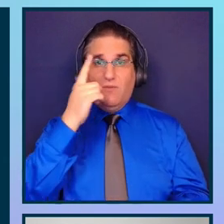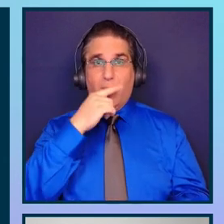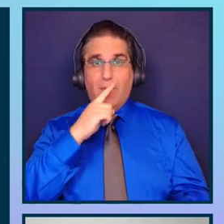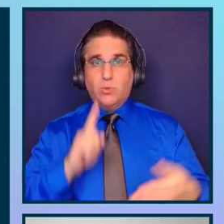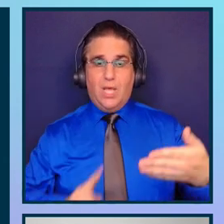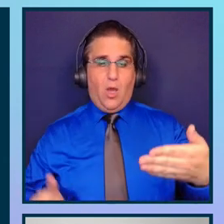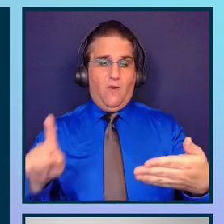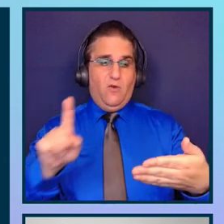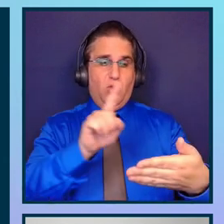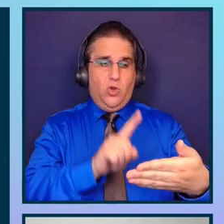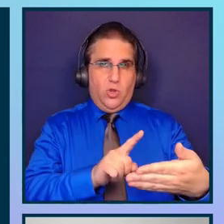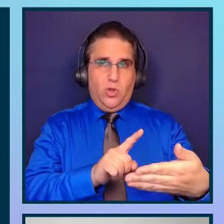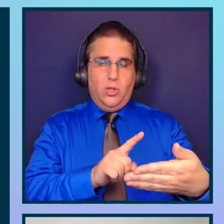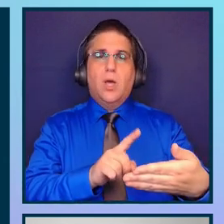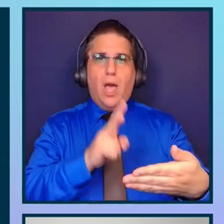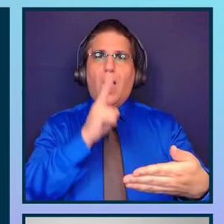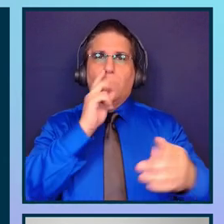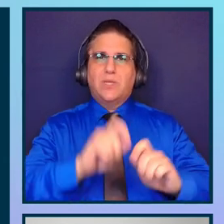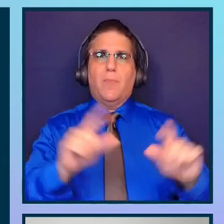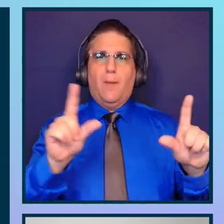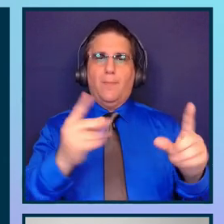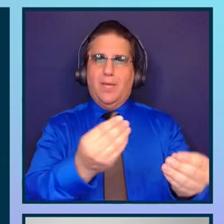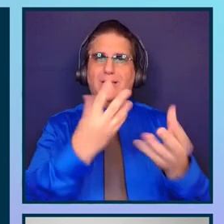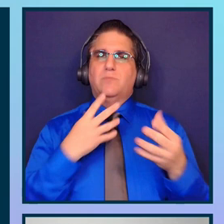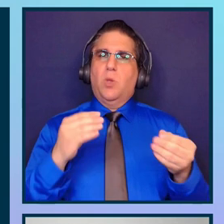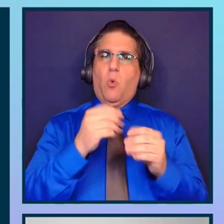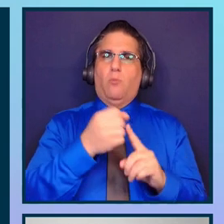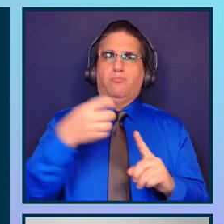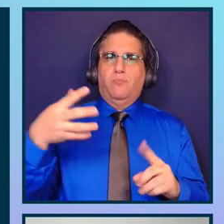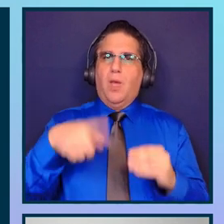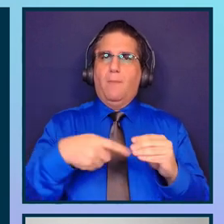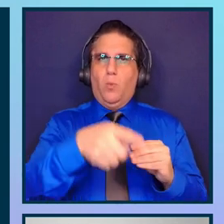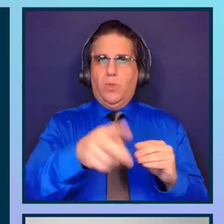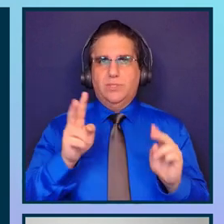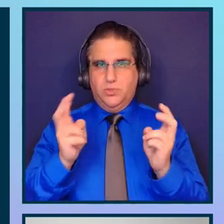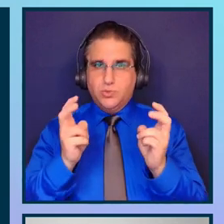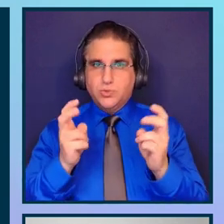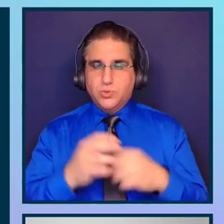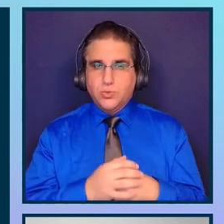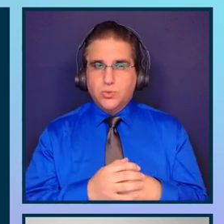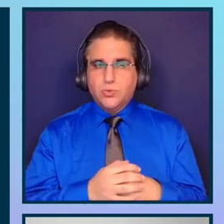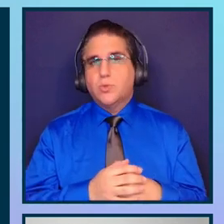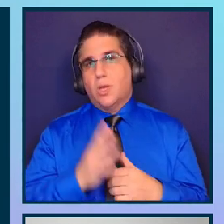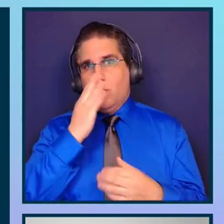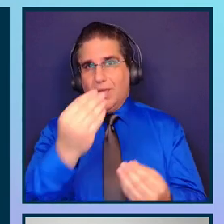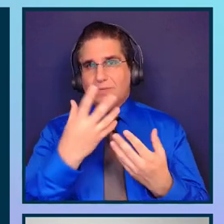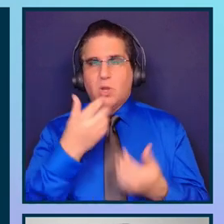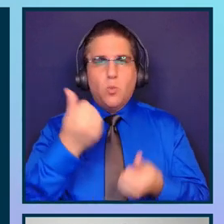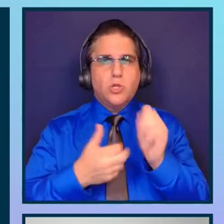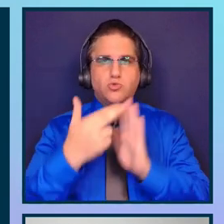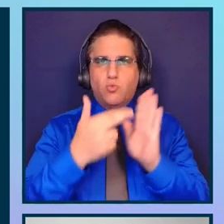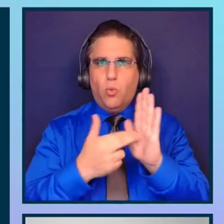I'm going to see a pop-up telling me more about this issue and what is the rule that I am